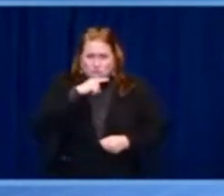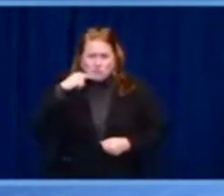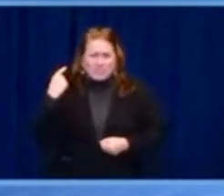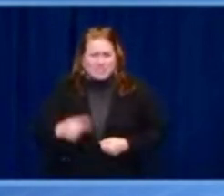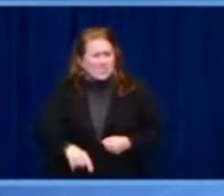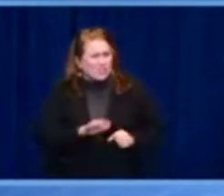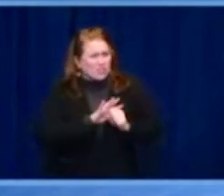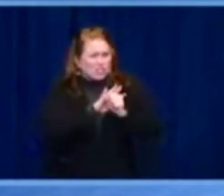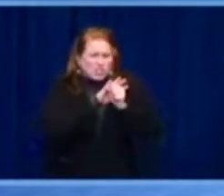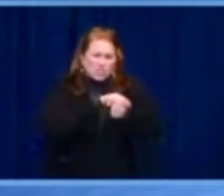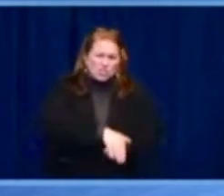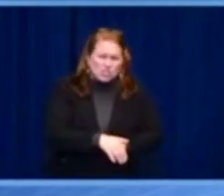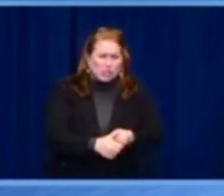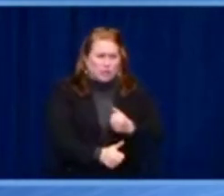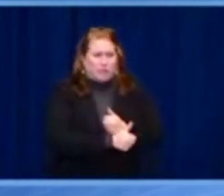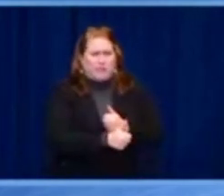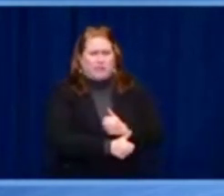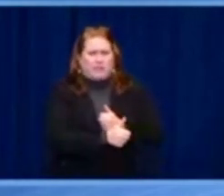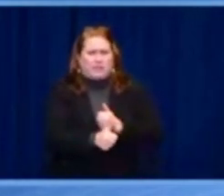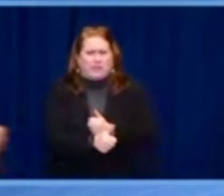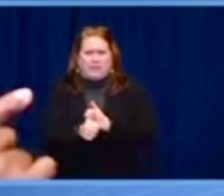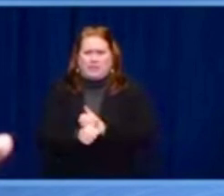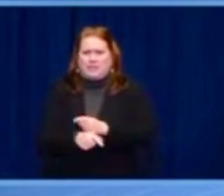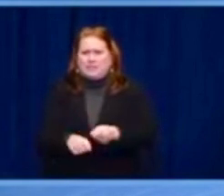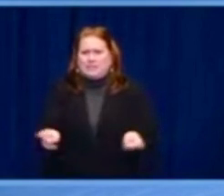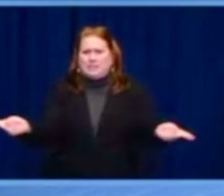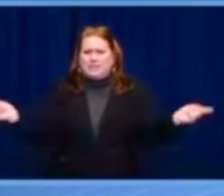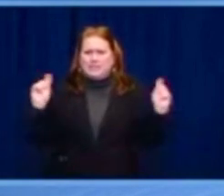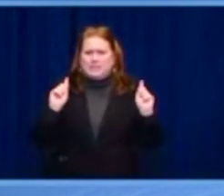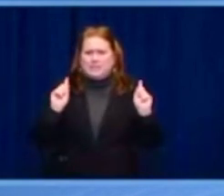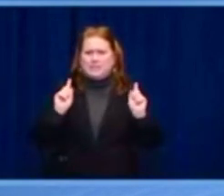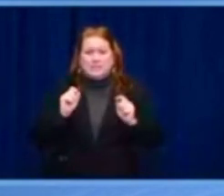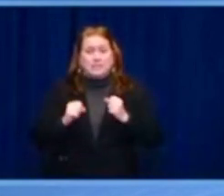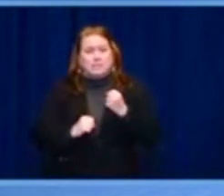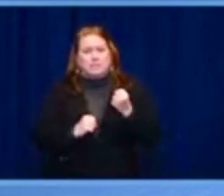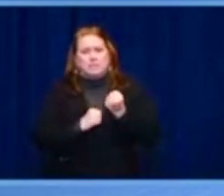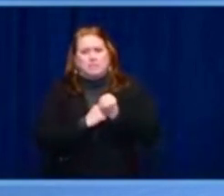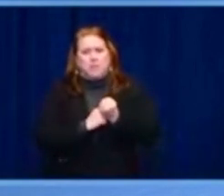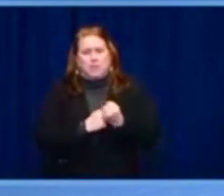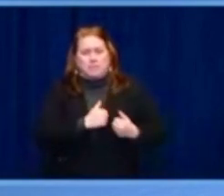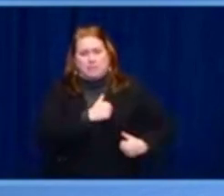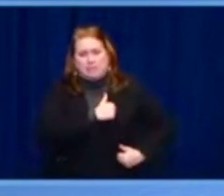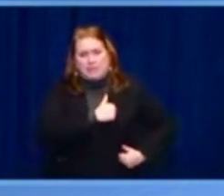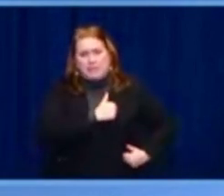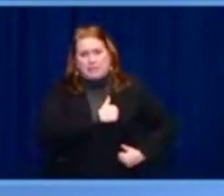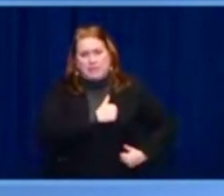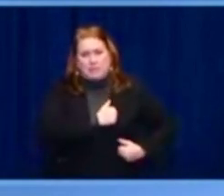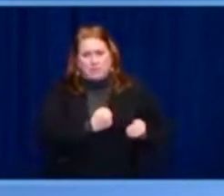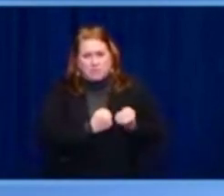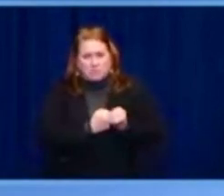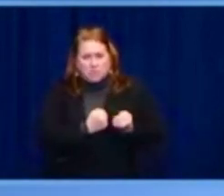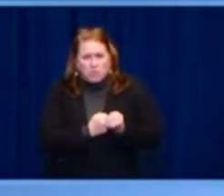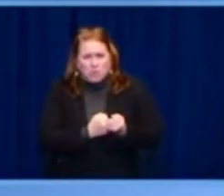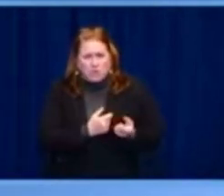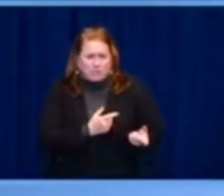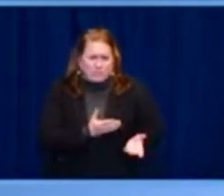true equality before the law, better public service, more transparency and less corruption.